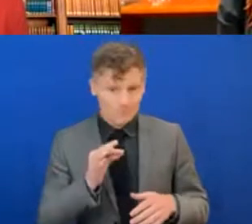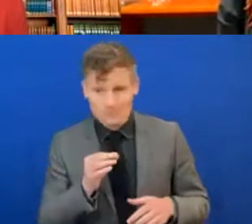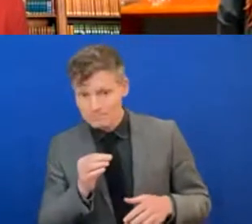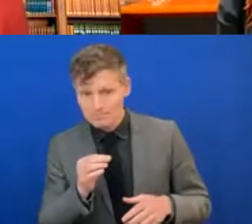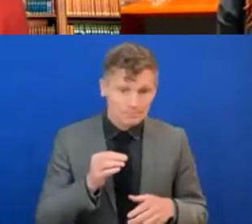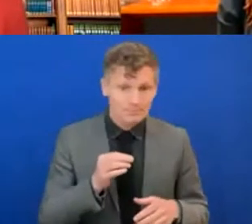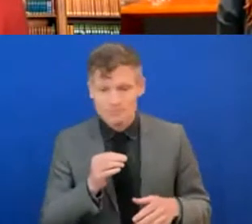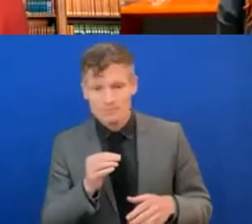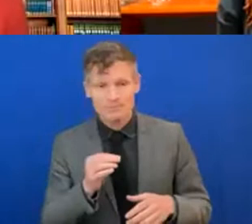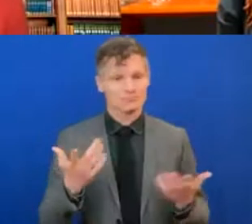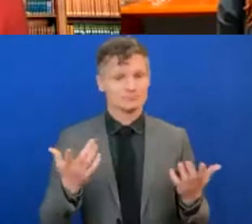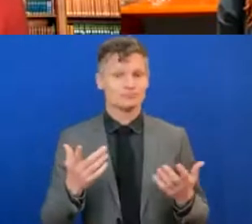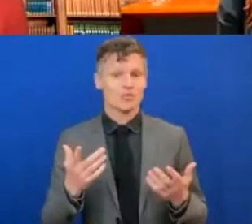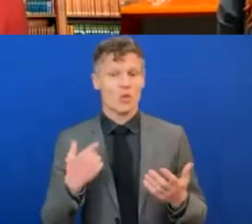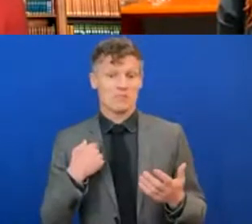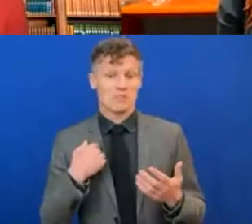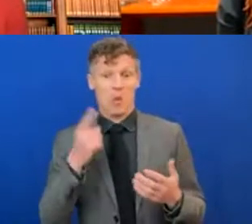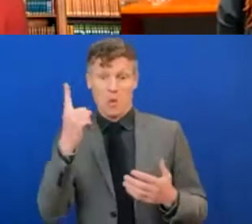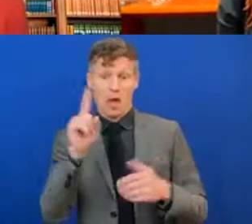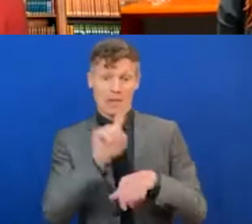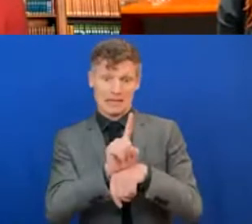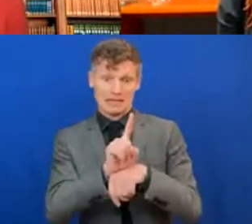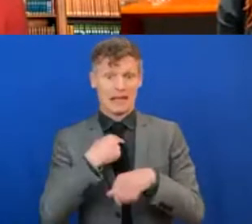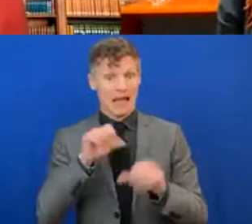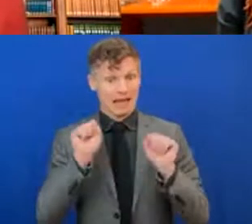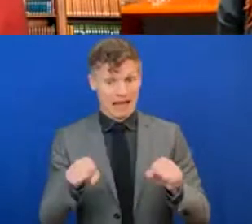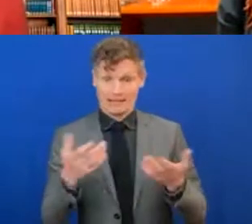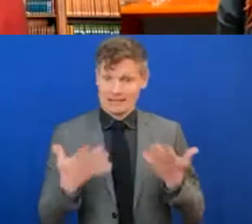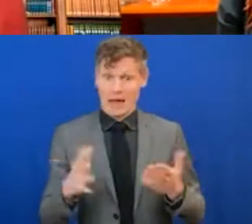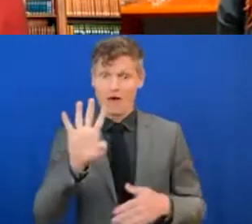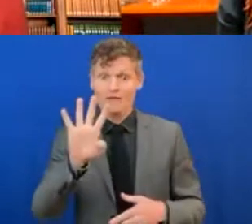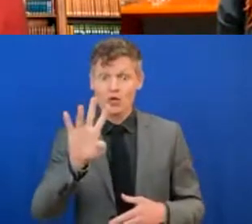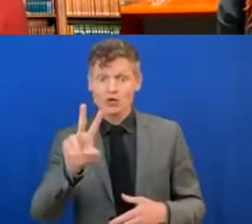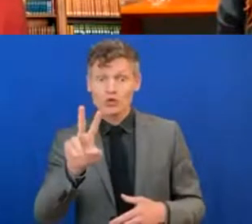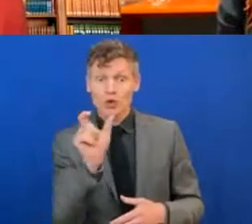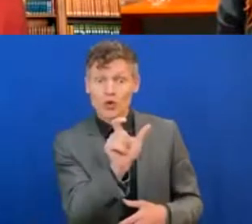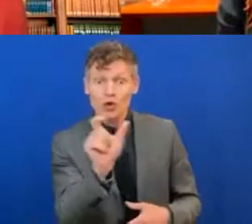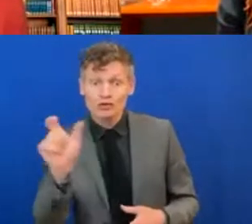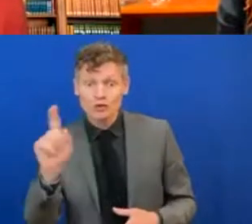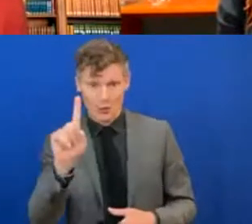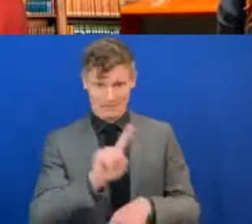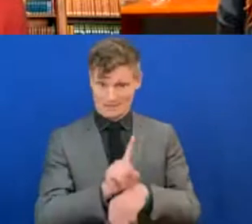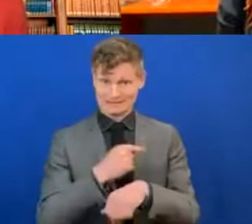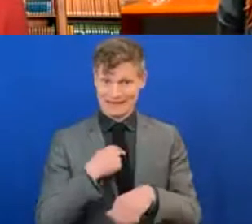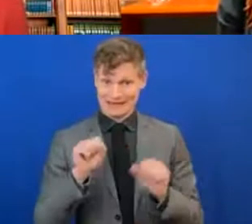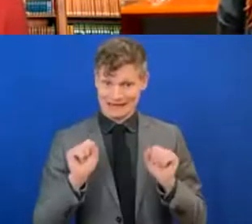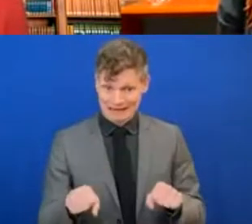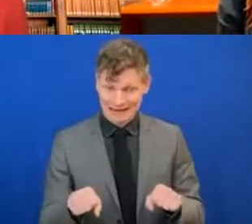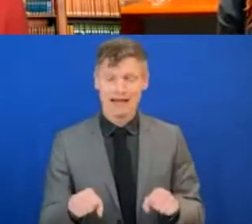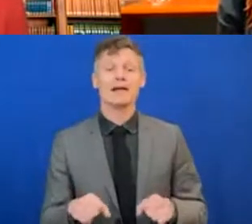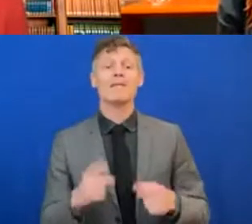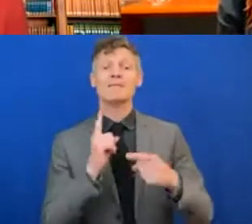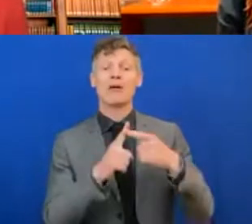So, at the minute, I can type 42 words a minute. So, had to learn how to basically code,